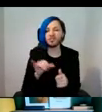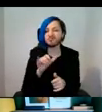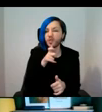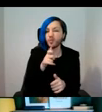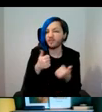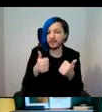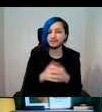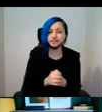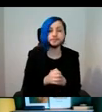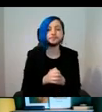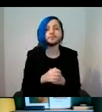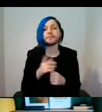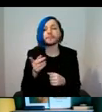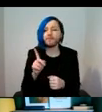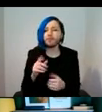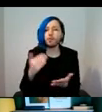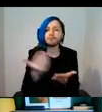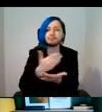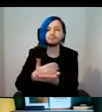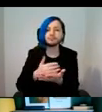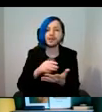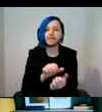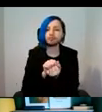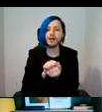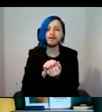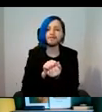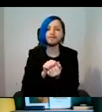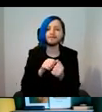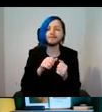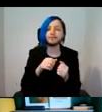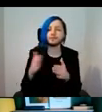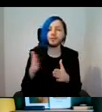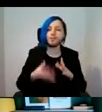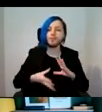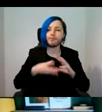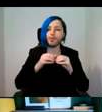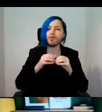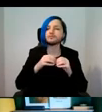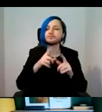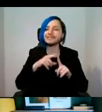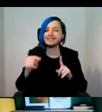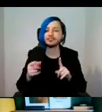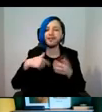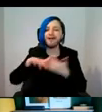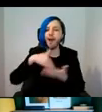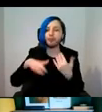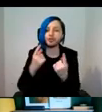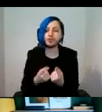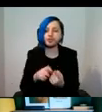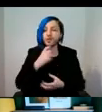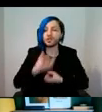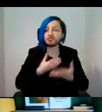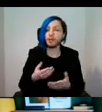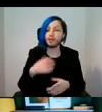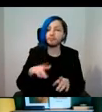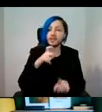for the collecting and preserving of digital and hybrid objects. So I'm going to describe why we did it, what it is in